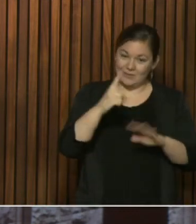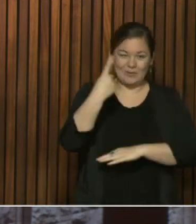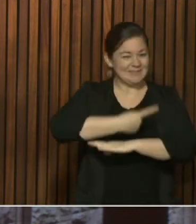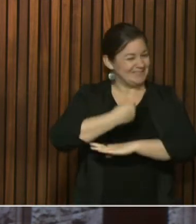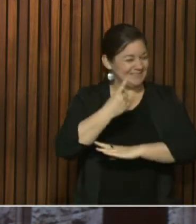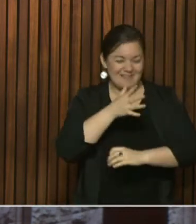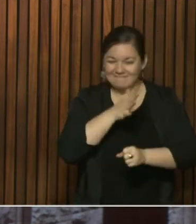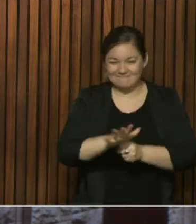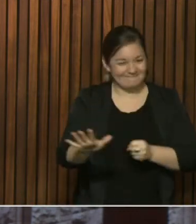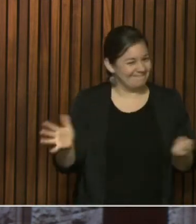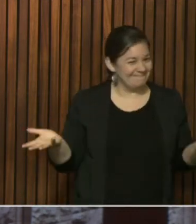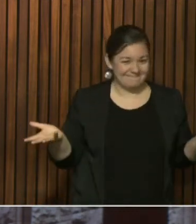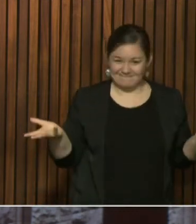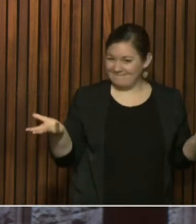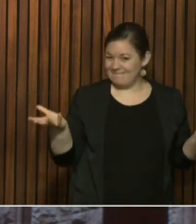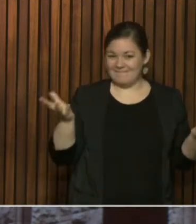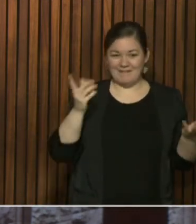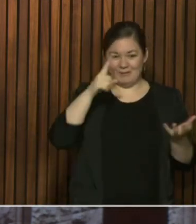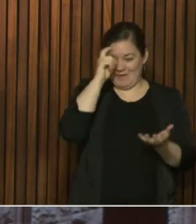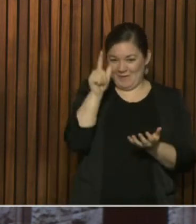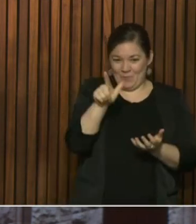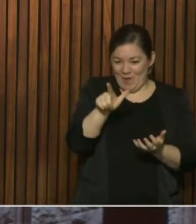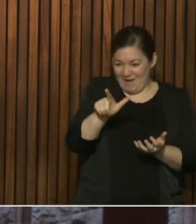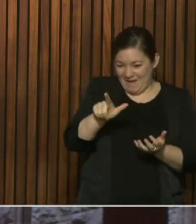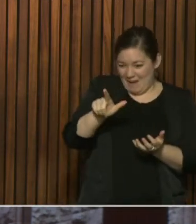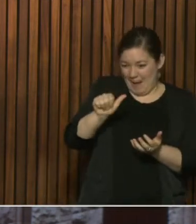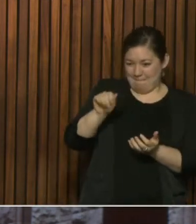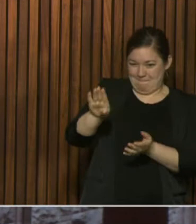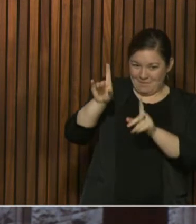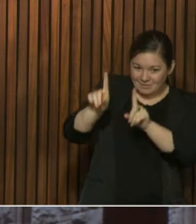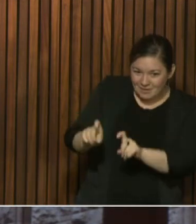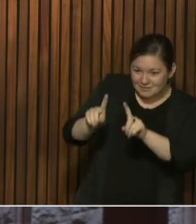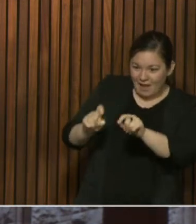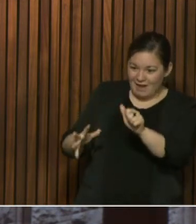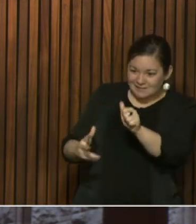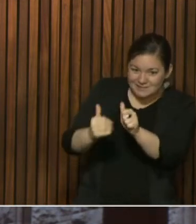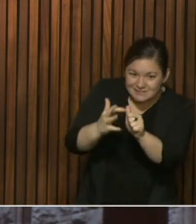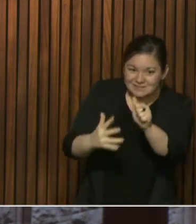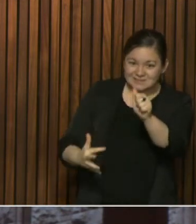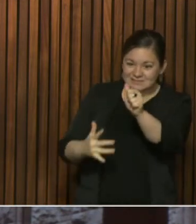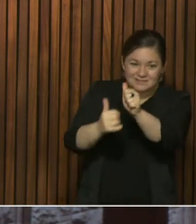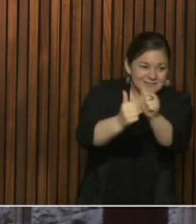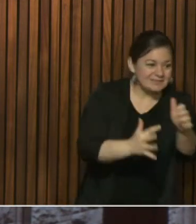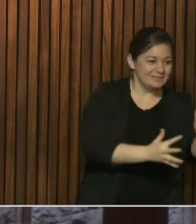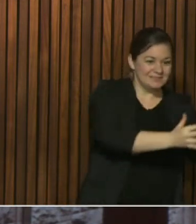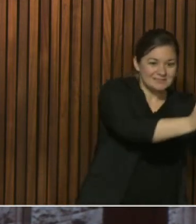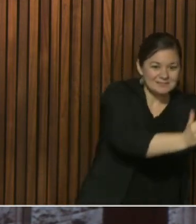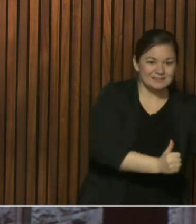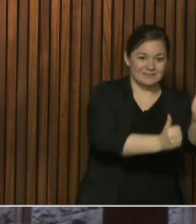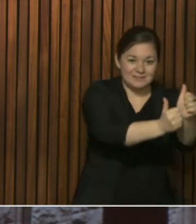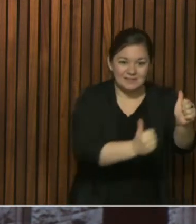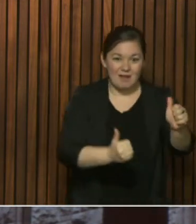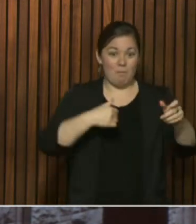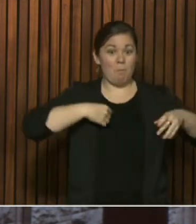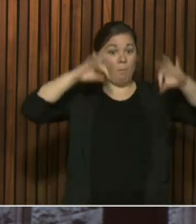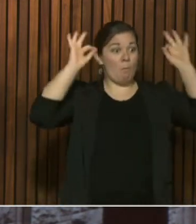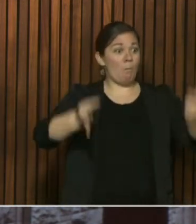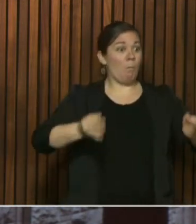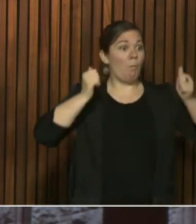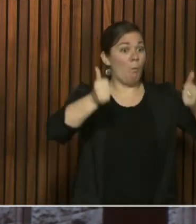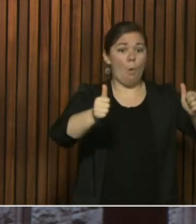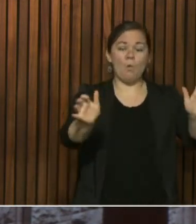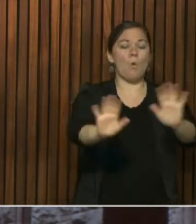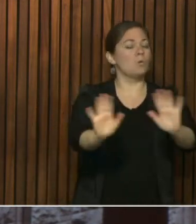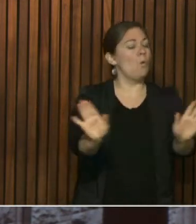day, and there's lab test flow and different things that happen. So I would not be jumping to any conclusions at this stage because, as I said, in